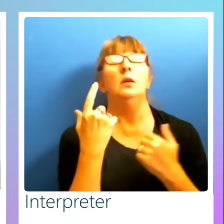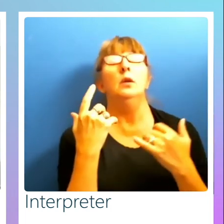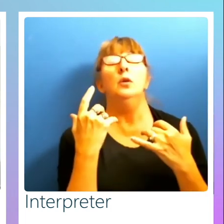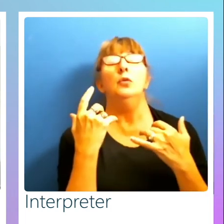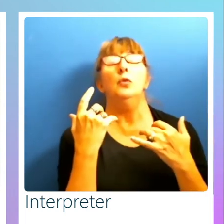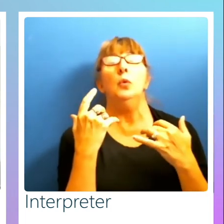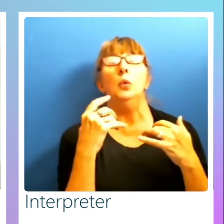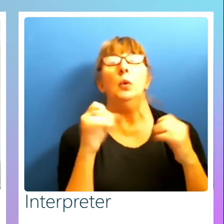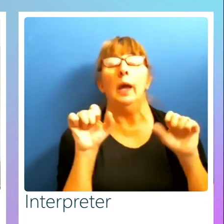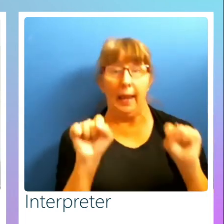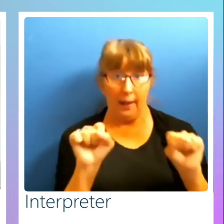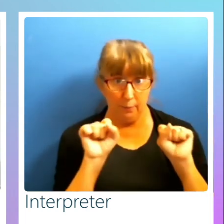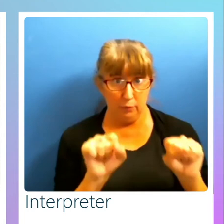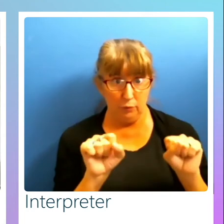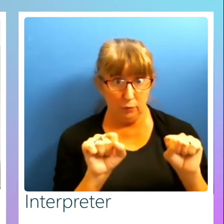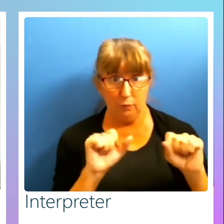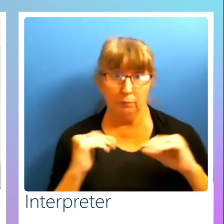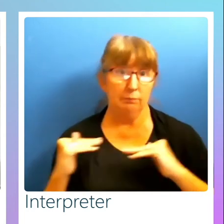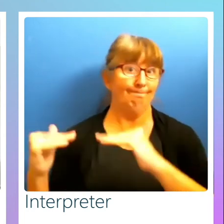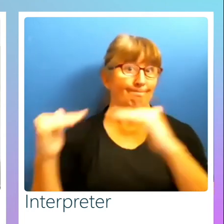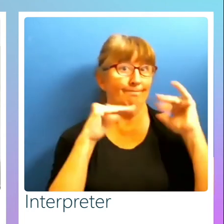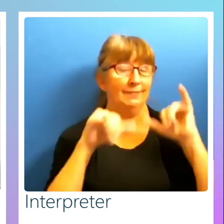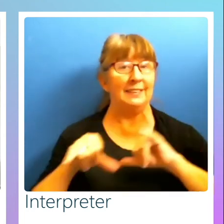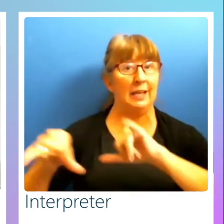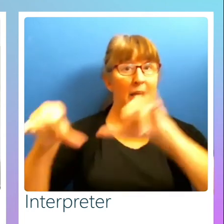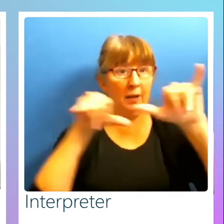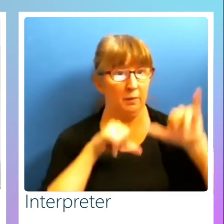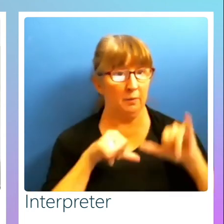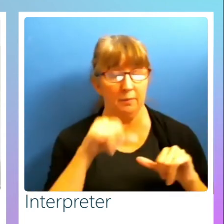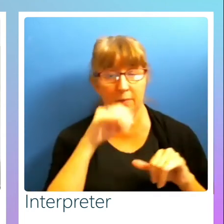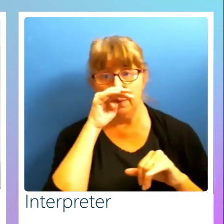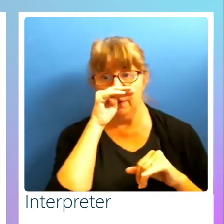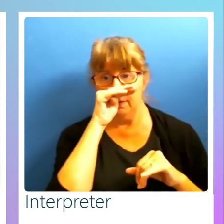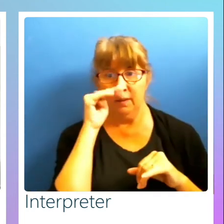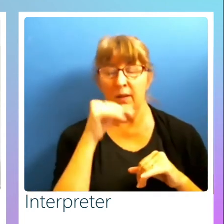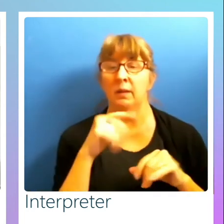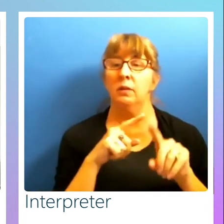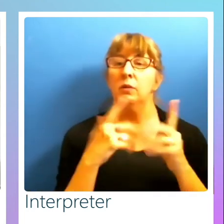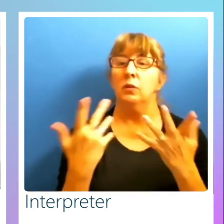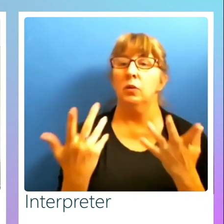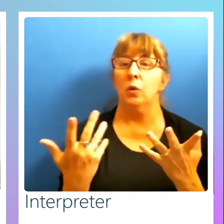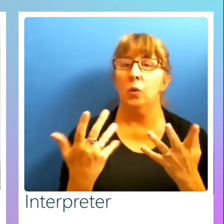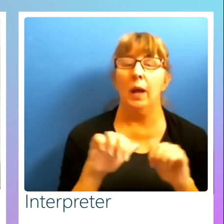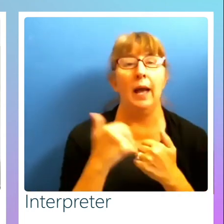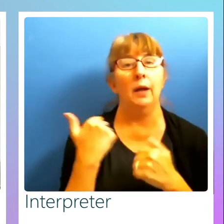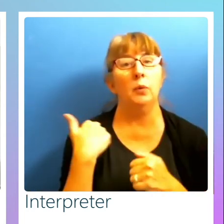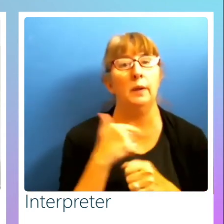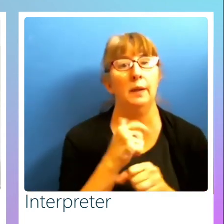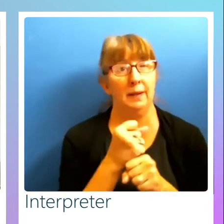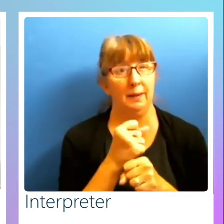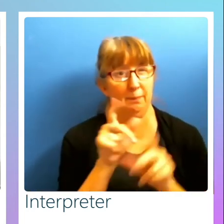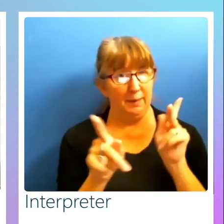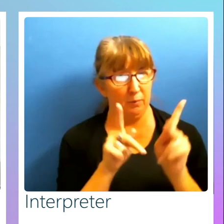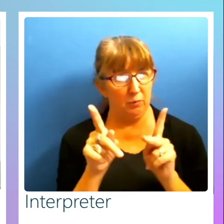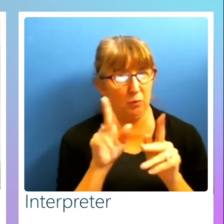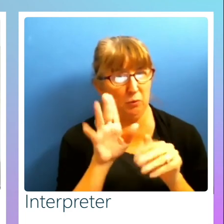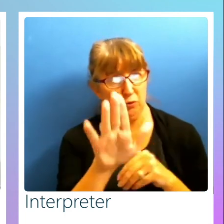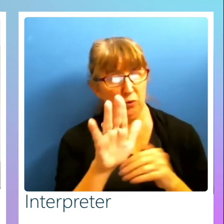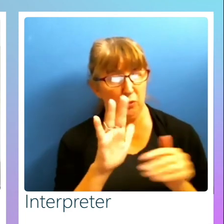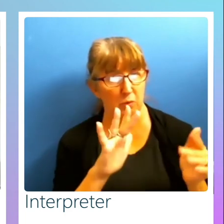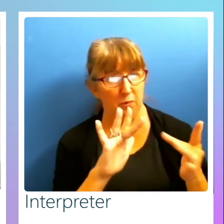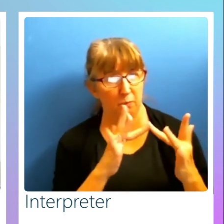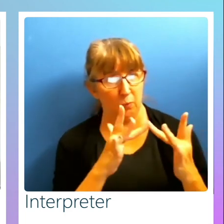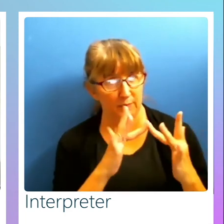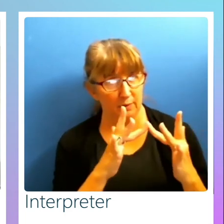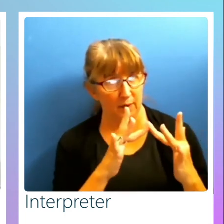With that, the biggest investment is driving consumers to your website instead of a competitor. Will you say that this is your best return